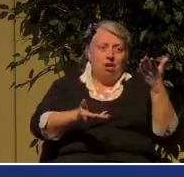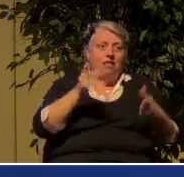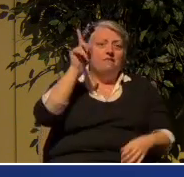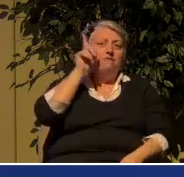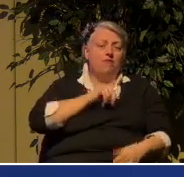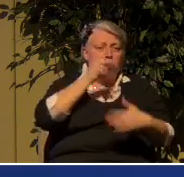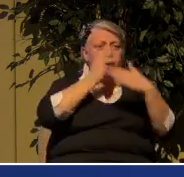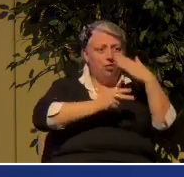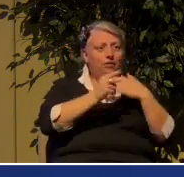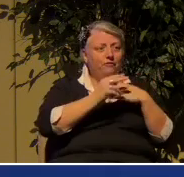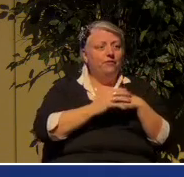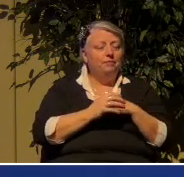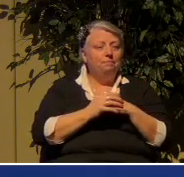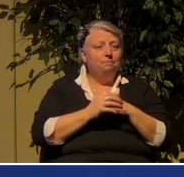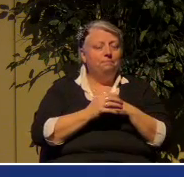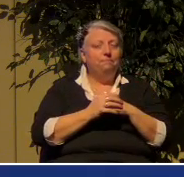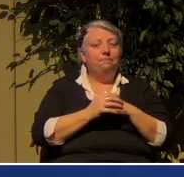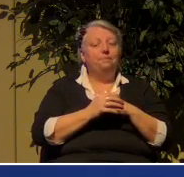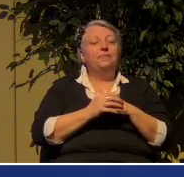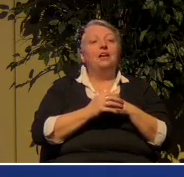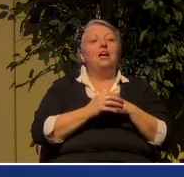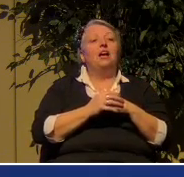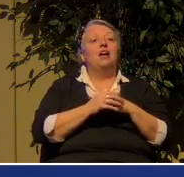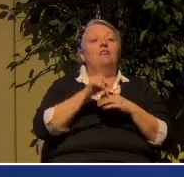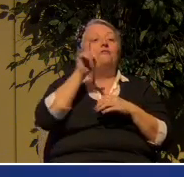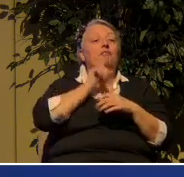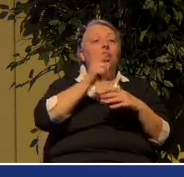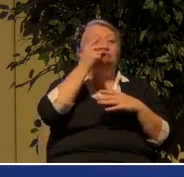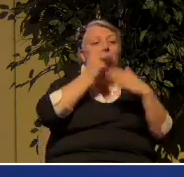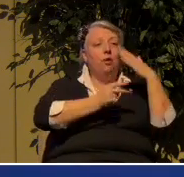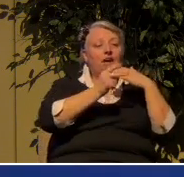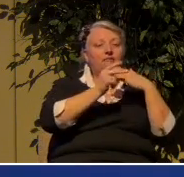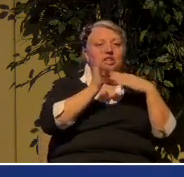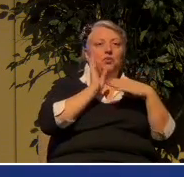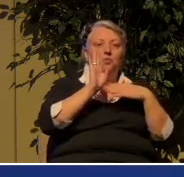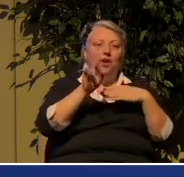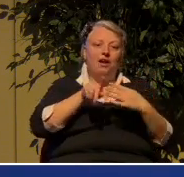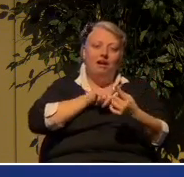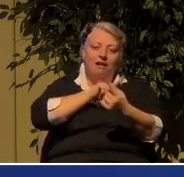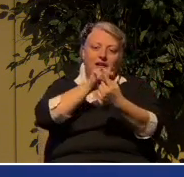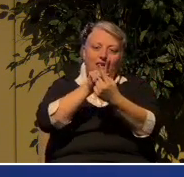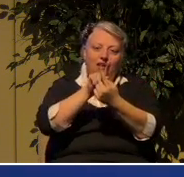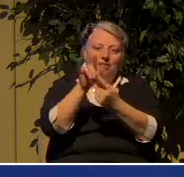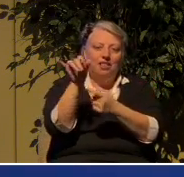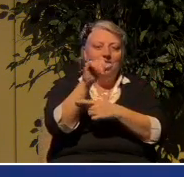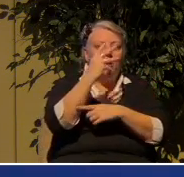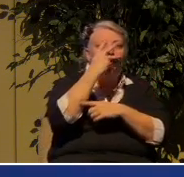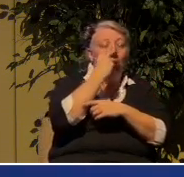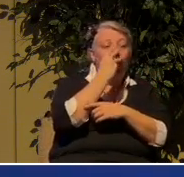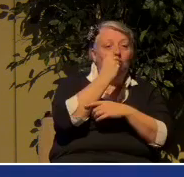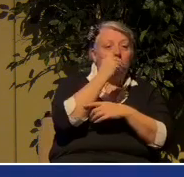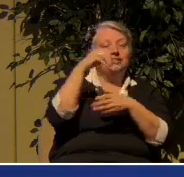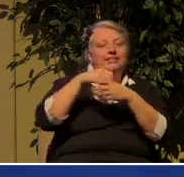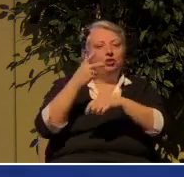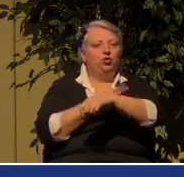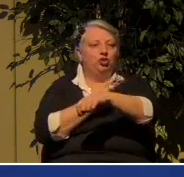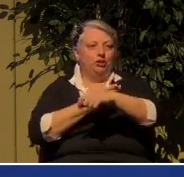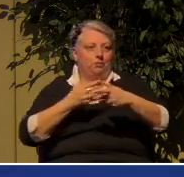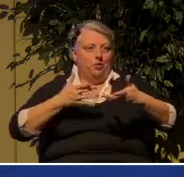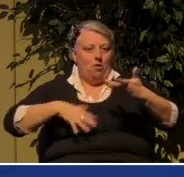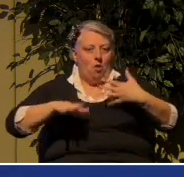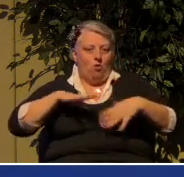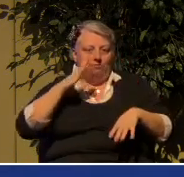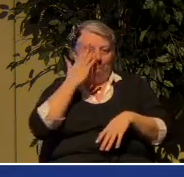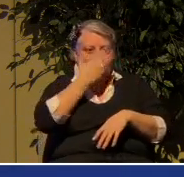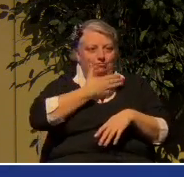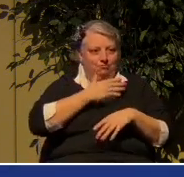They come to you as wolves in sheep clothing. I have to tell you, I am constantly amazed by the